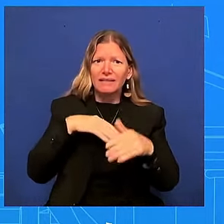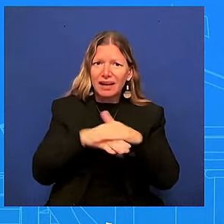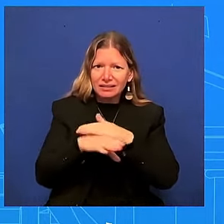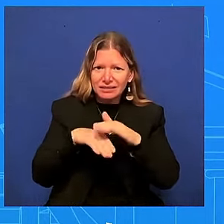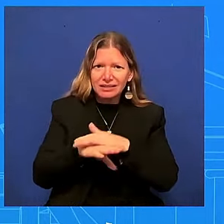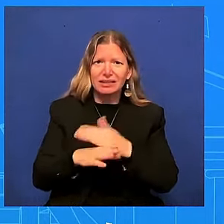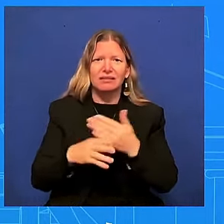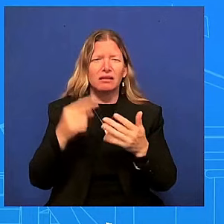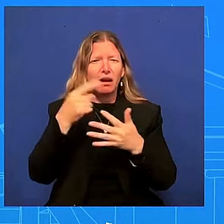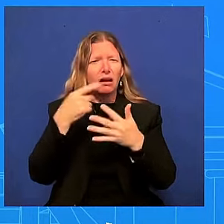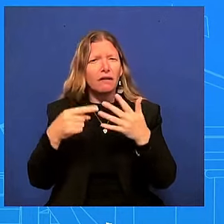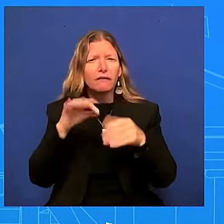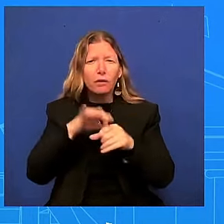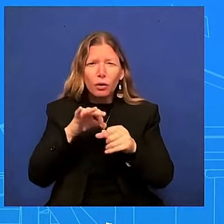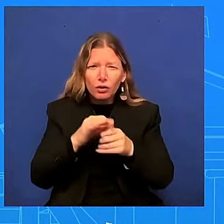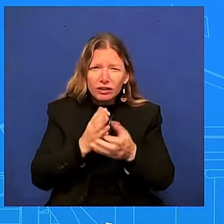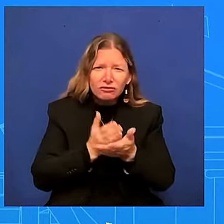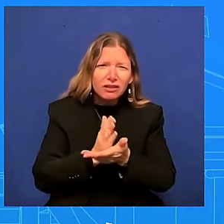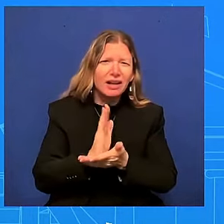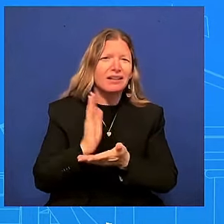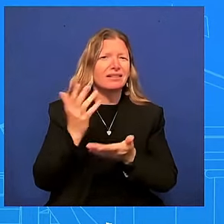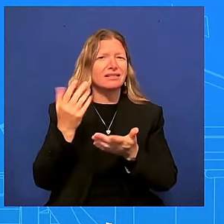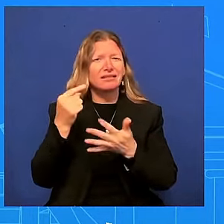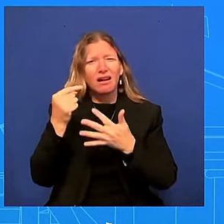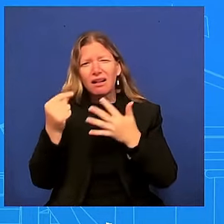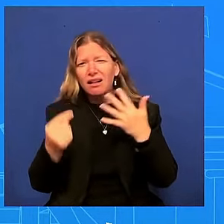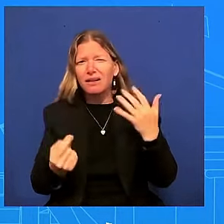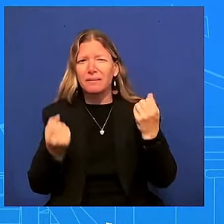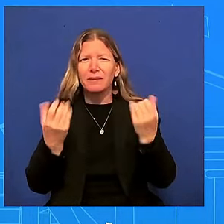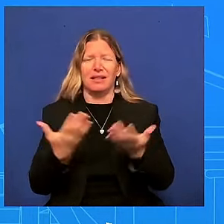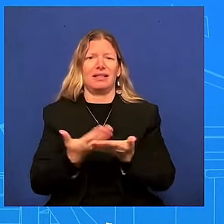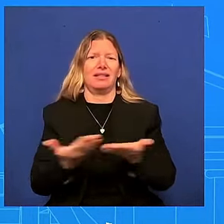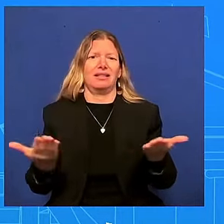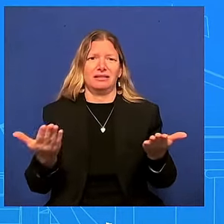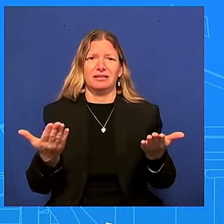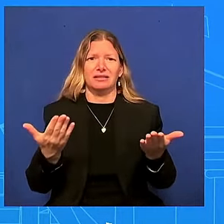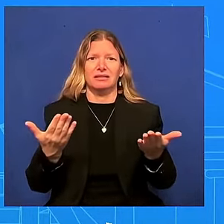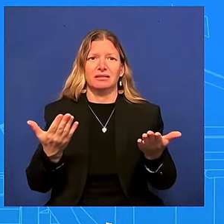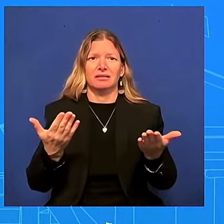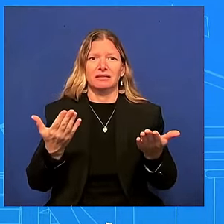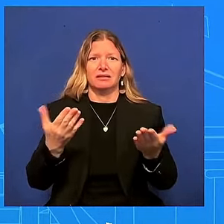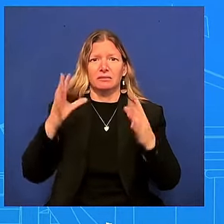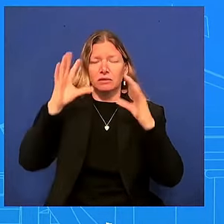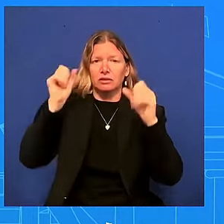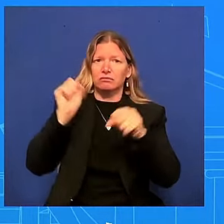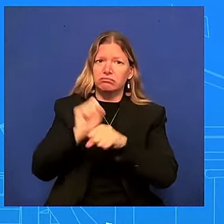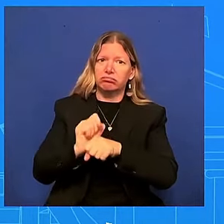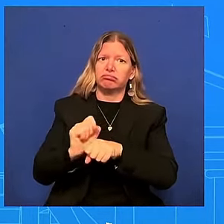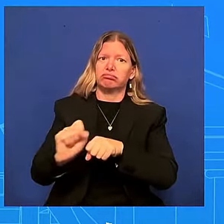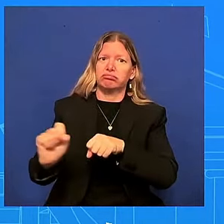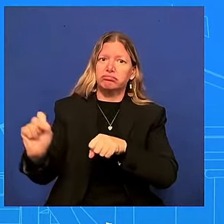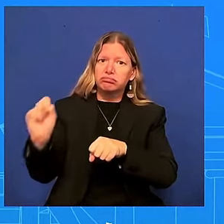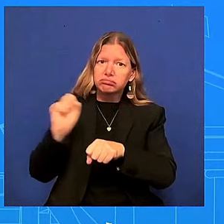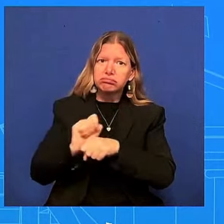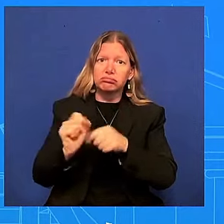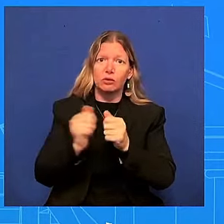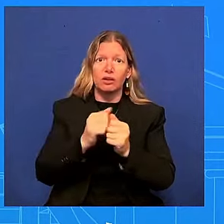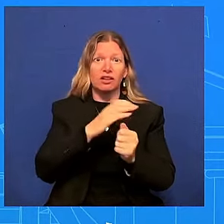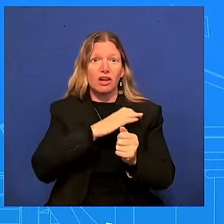day this is a president that has delivered working closely with congress and doing some of these things in a bipartisan way